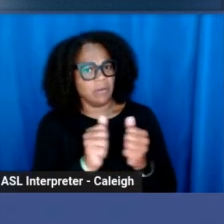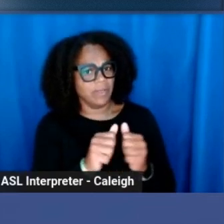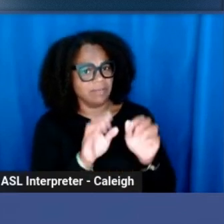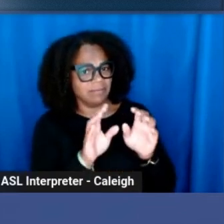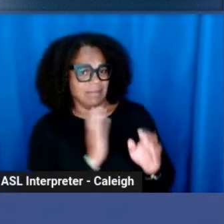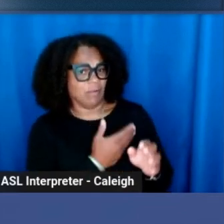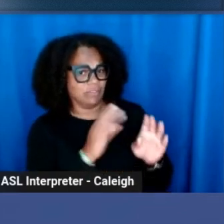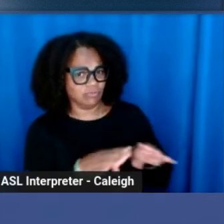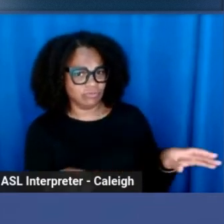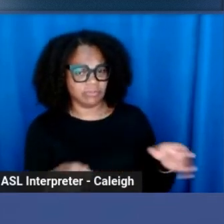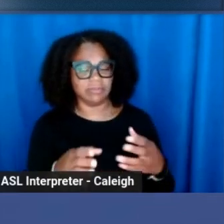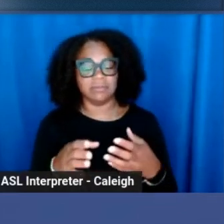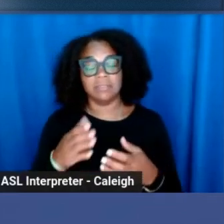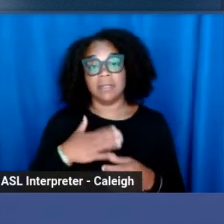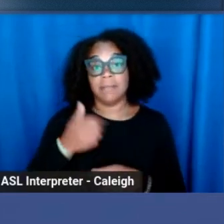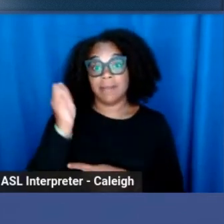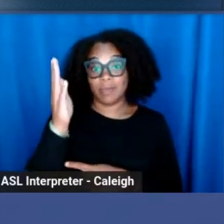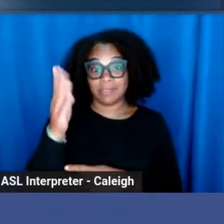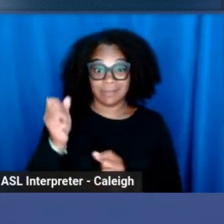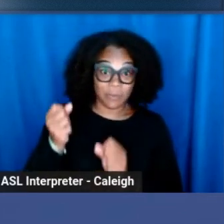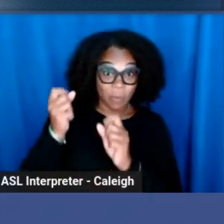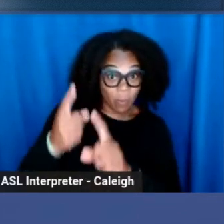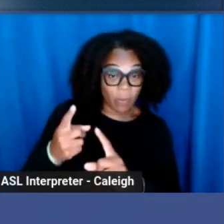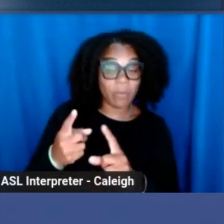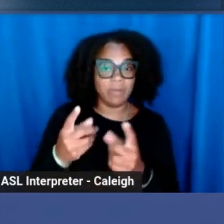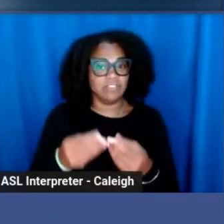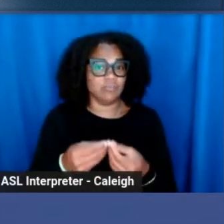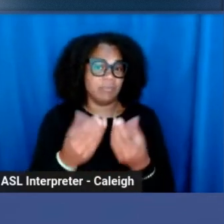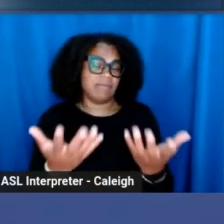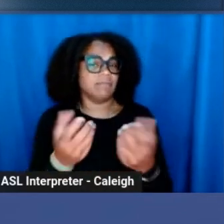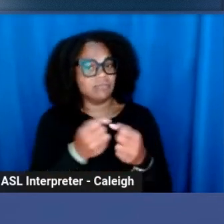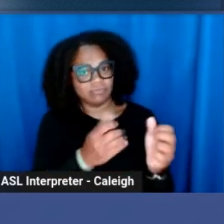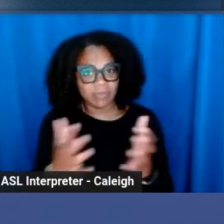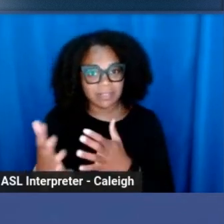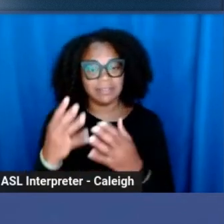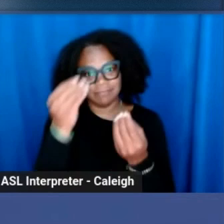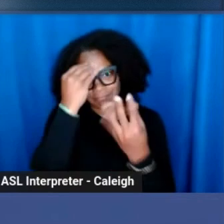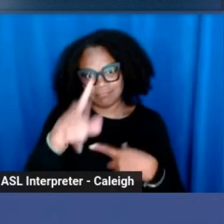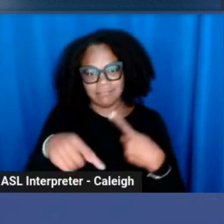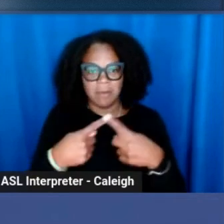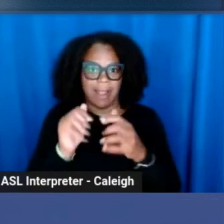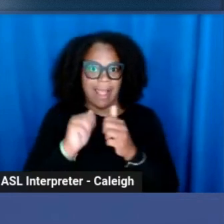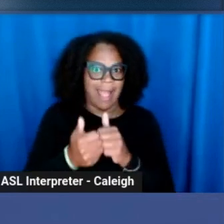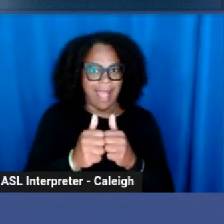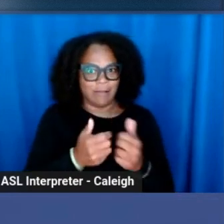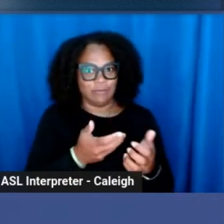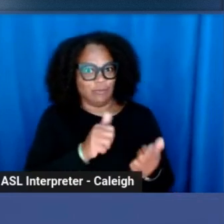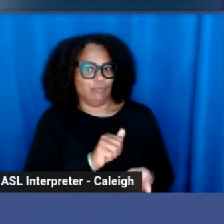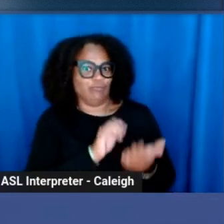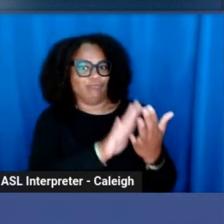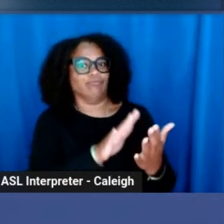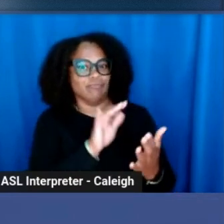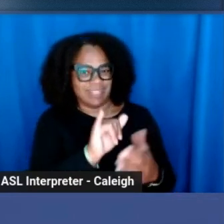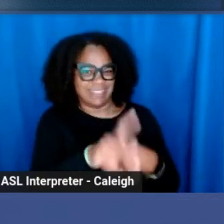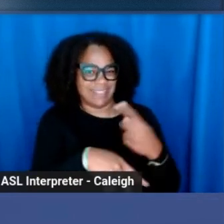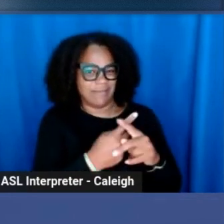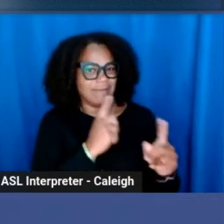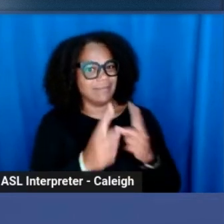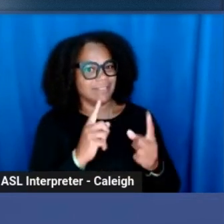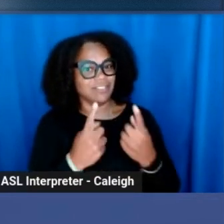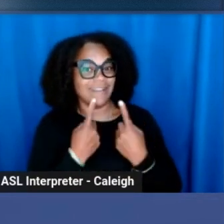presentation is to just share some strategies and insights onto navigating those conversations effectively.